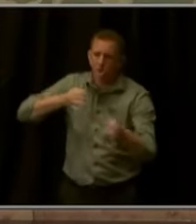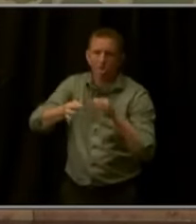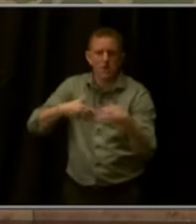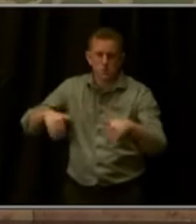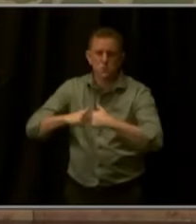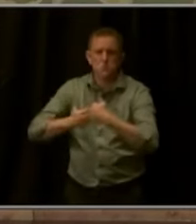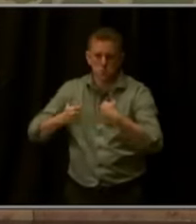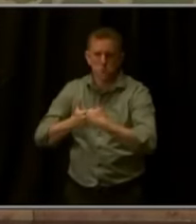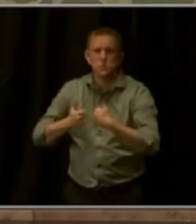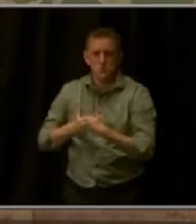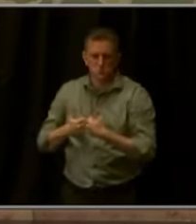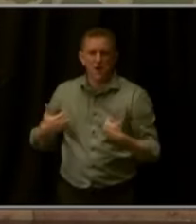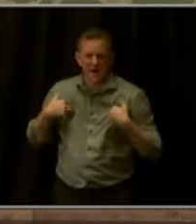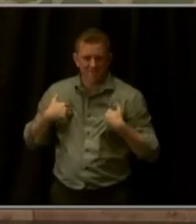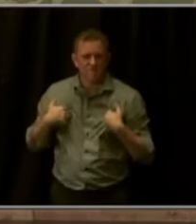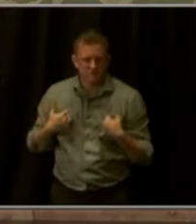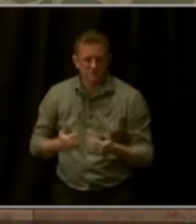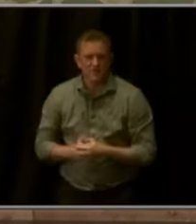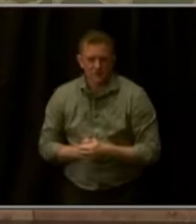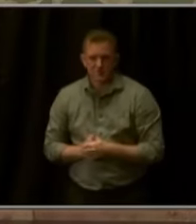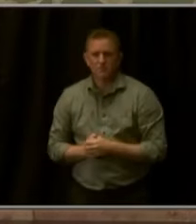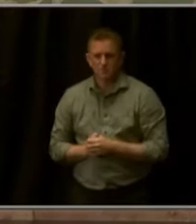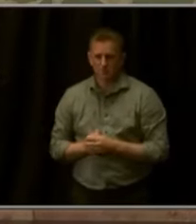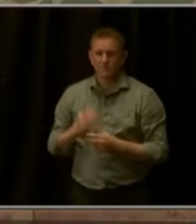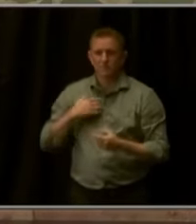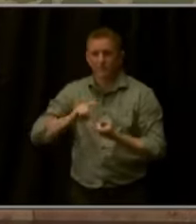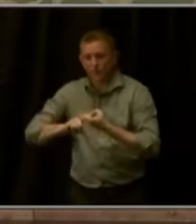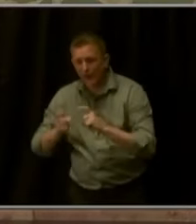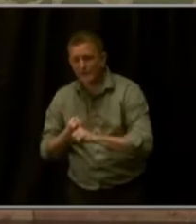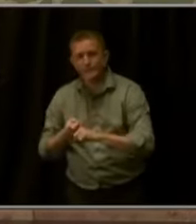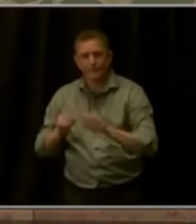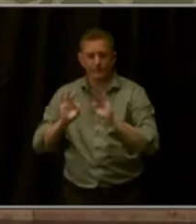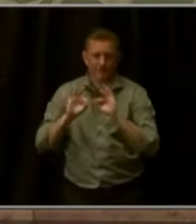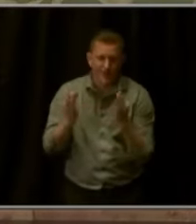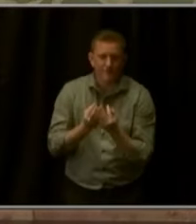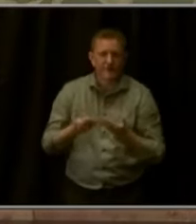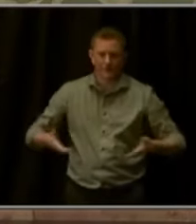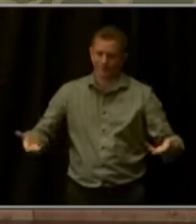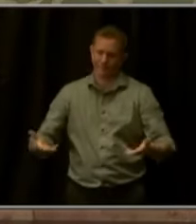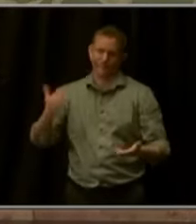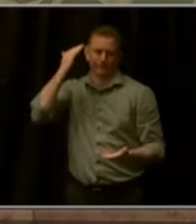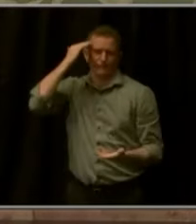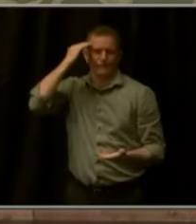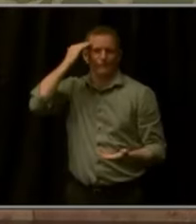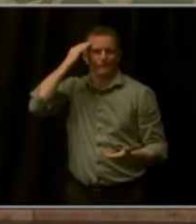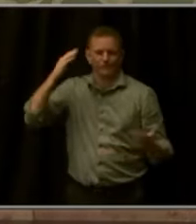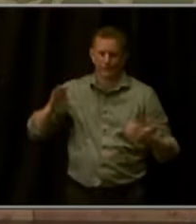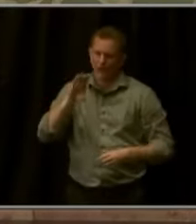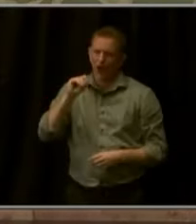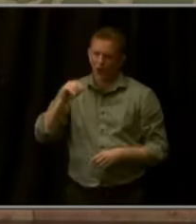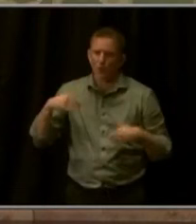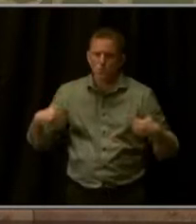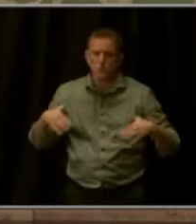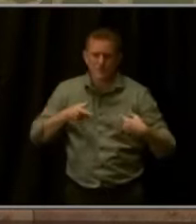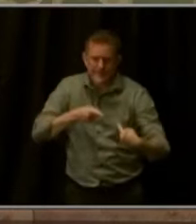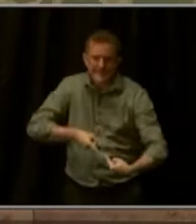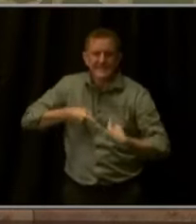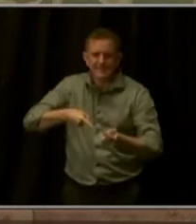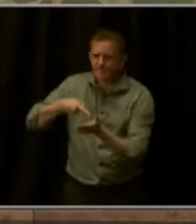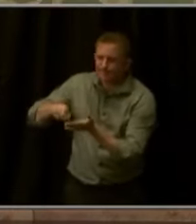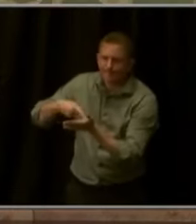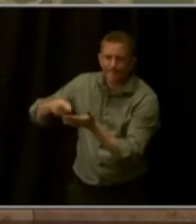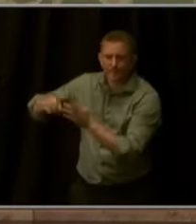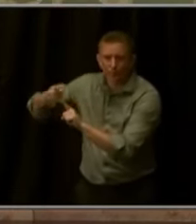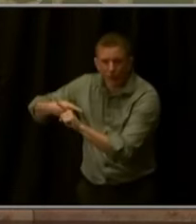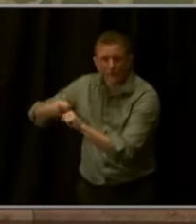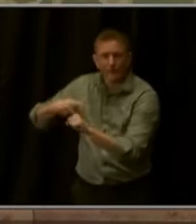within our own personal friends and family network of Coloradans that are struggling to make their rent or mortgage every month.